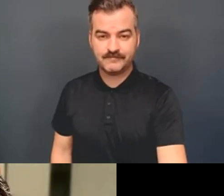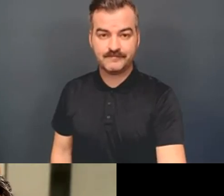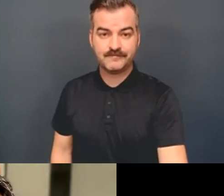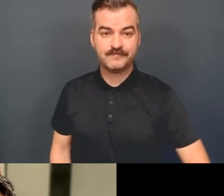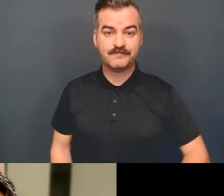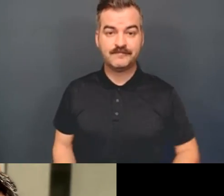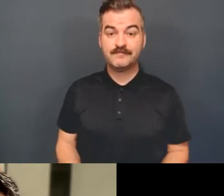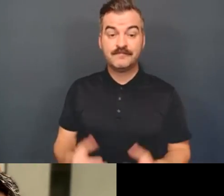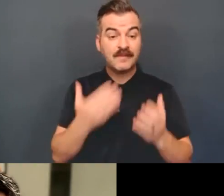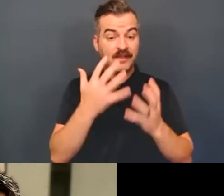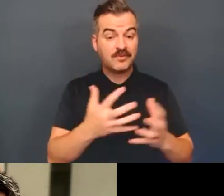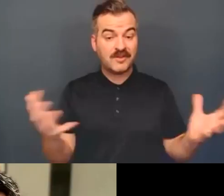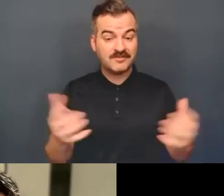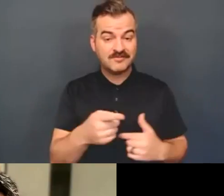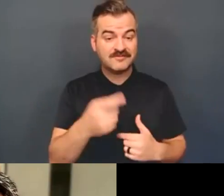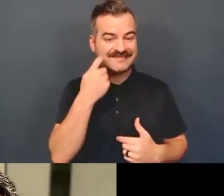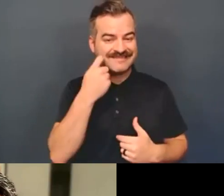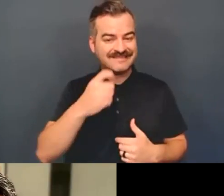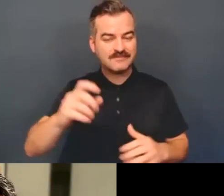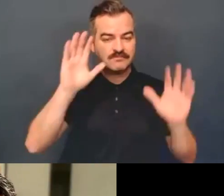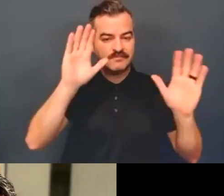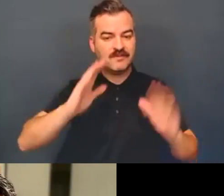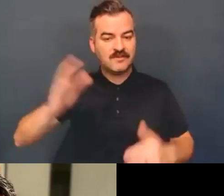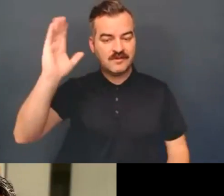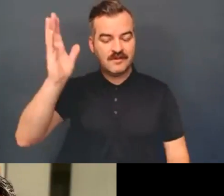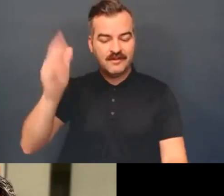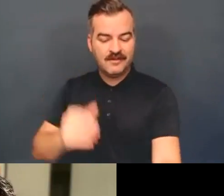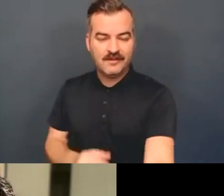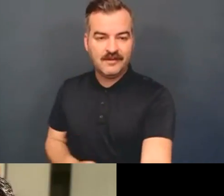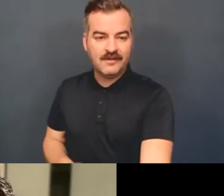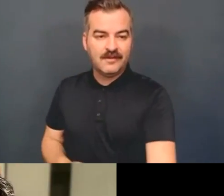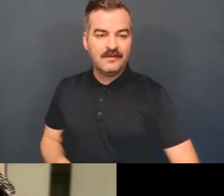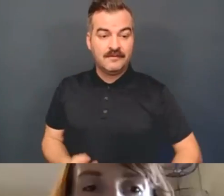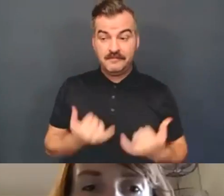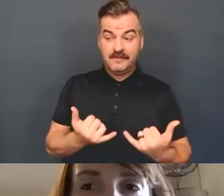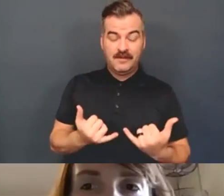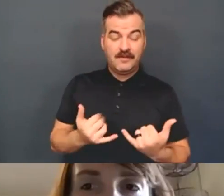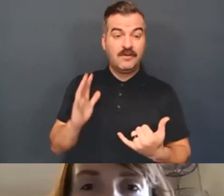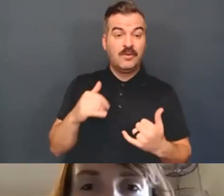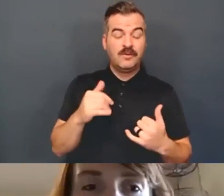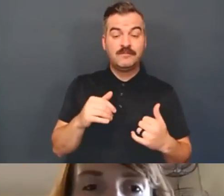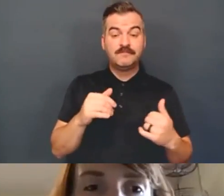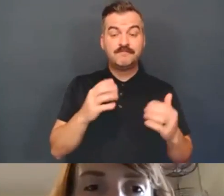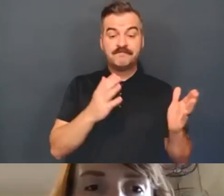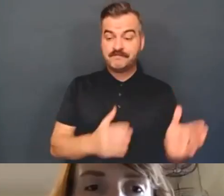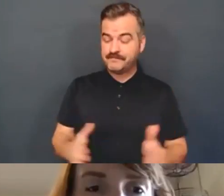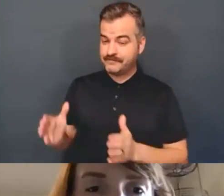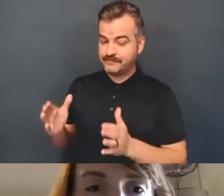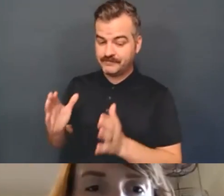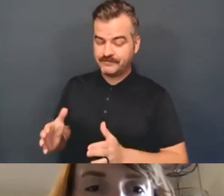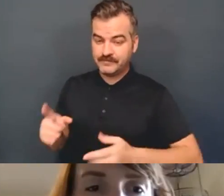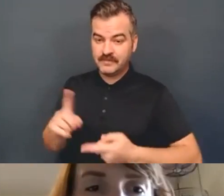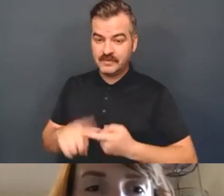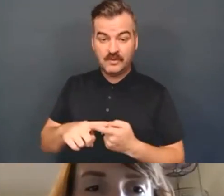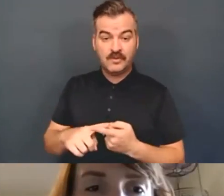Thank you so much for that fantastic talk, Katie. We are now going to transition to Q